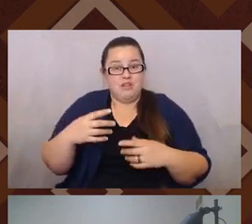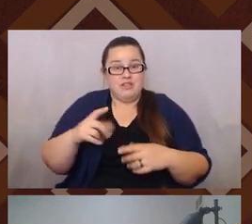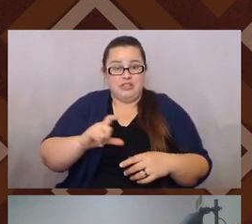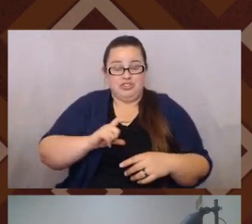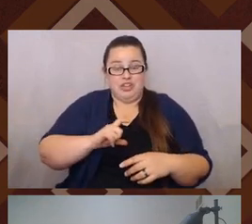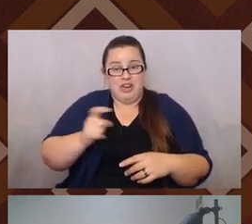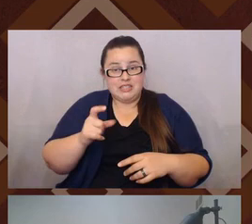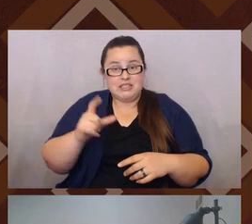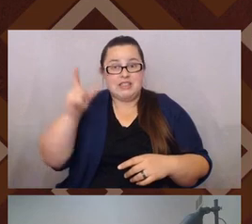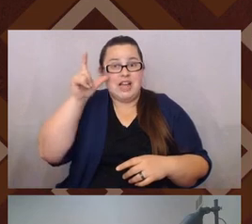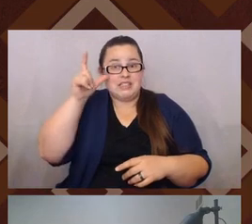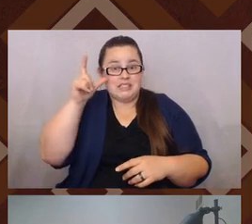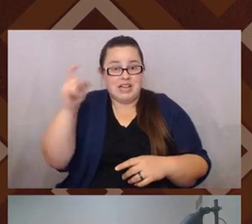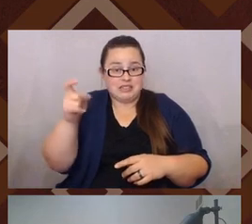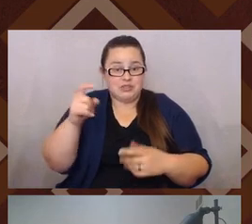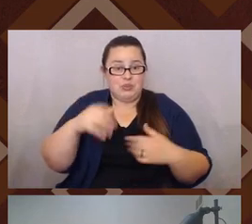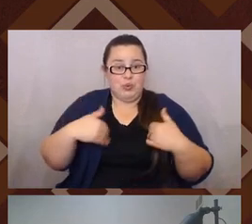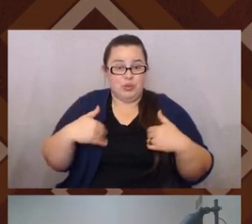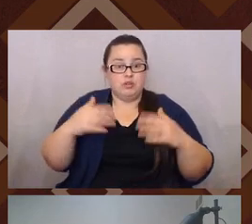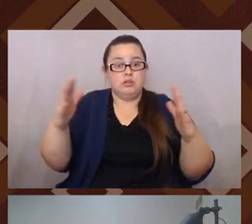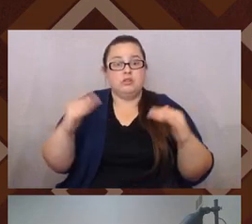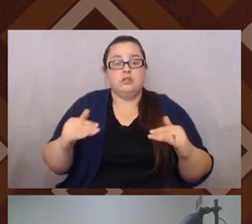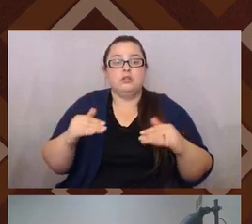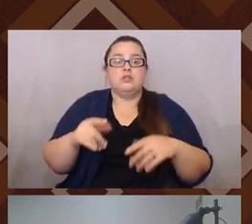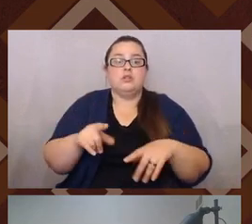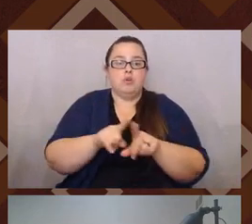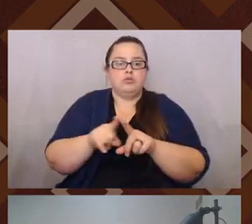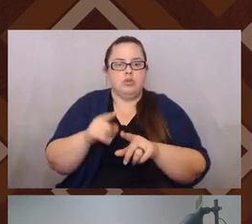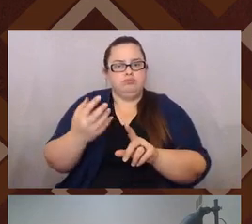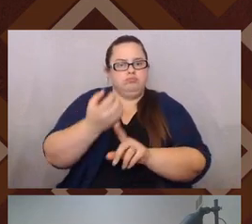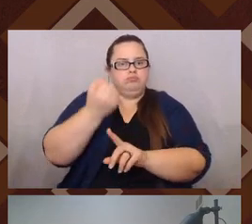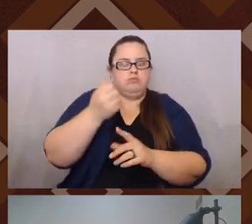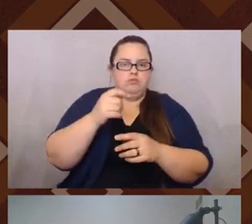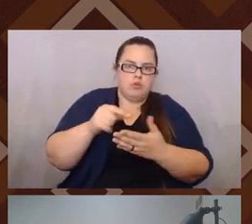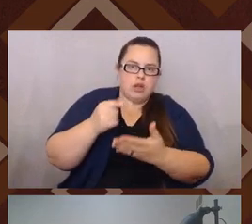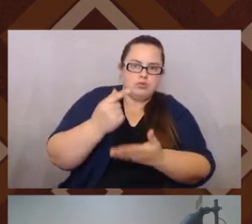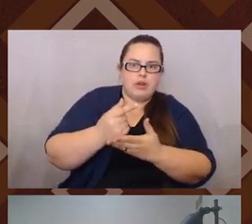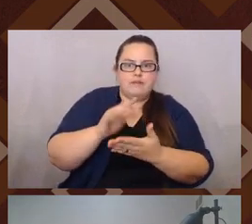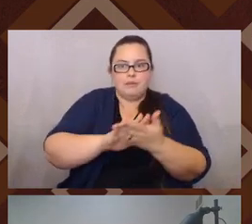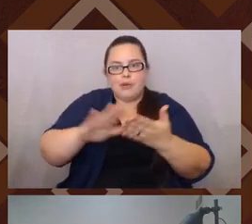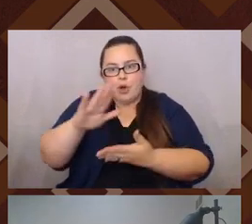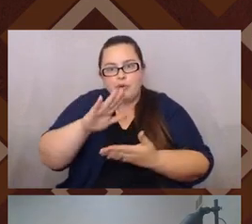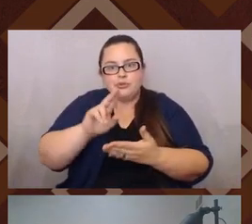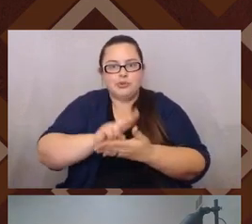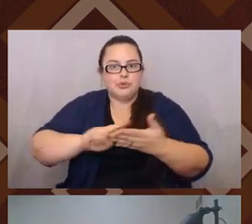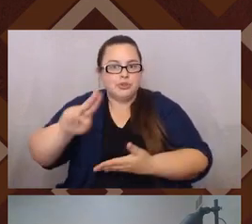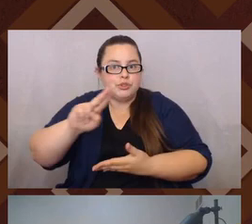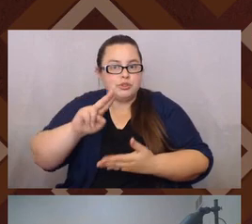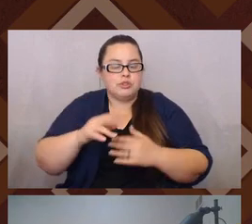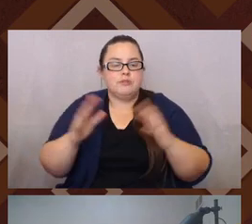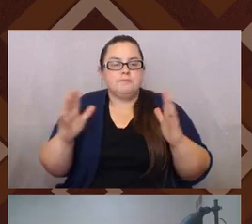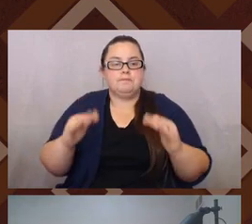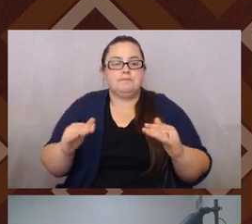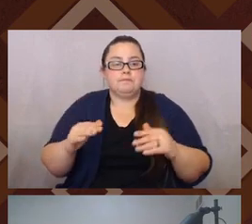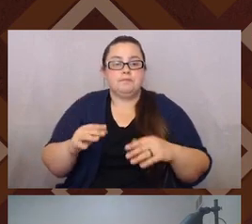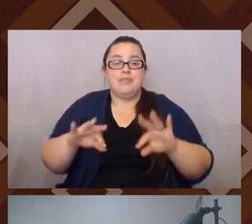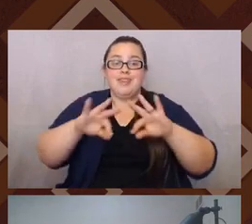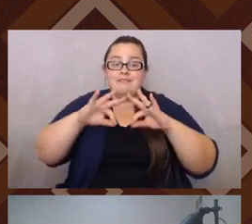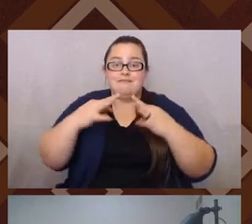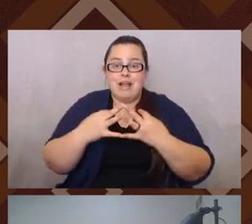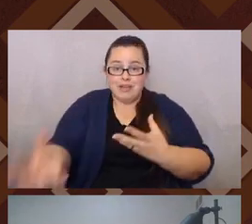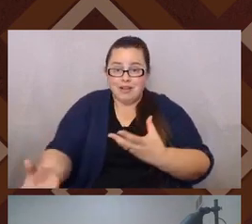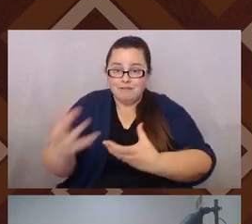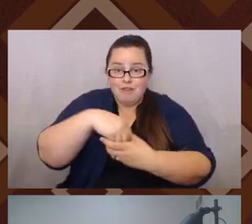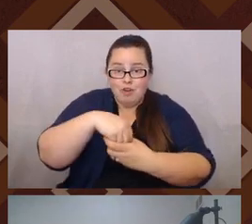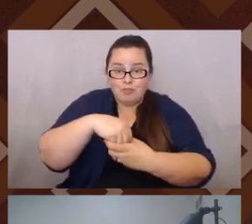meaning graduations from college and universities and things of those sites, things of those, family involvement also is a key issue